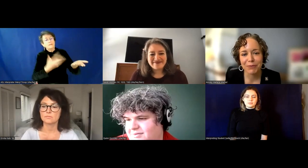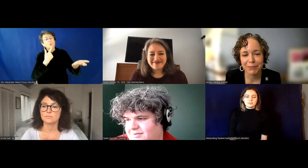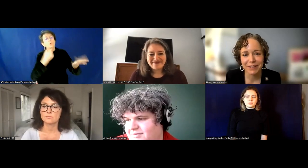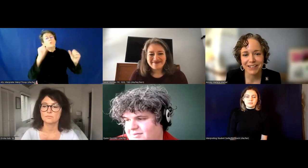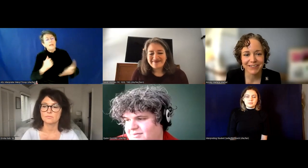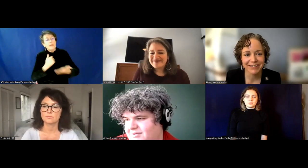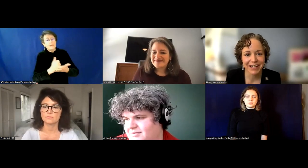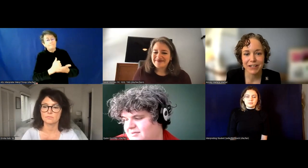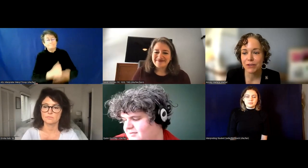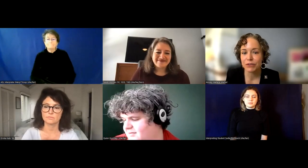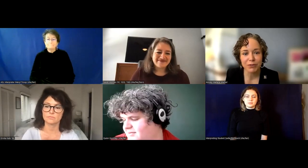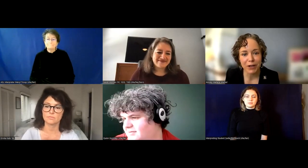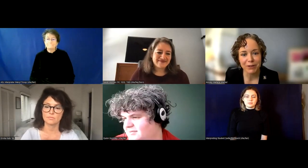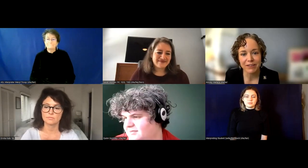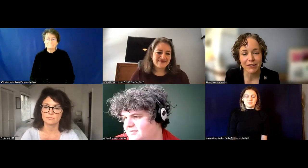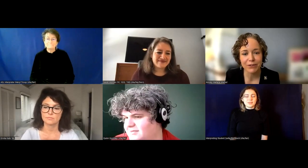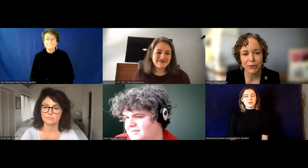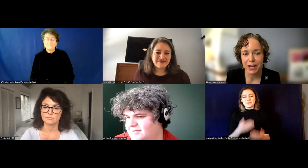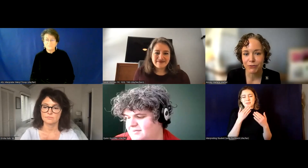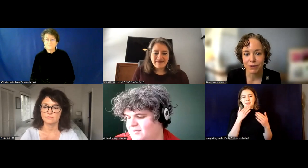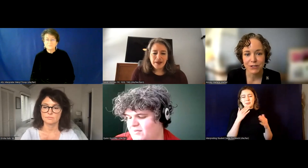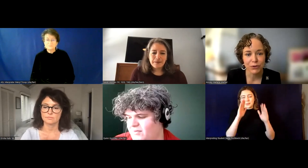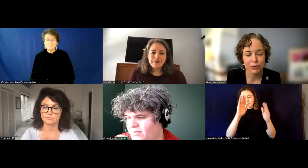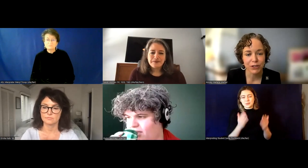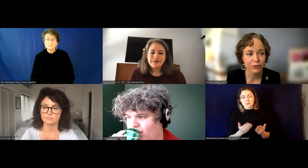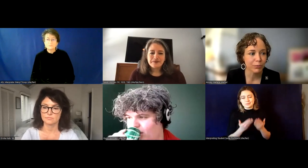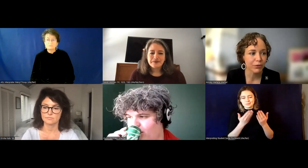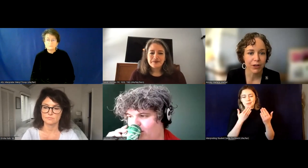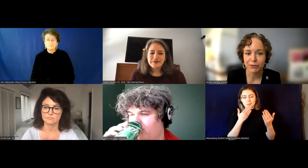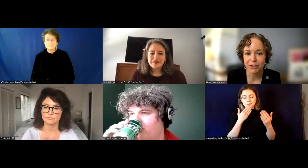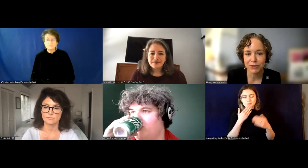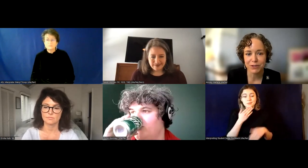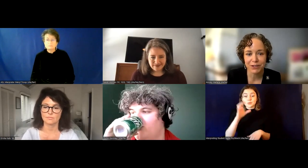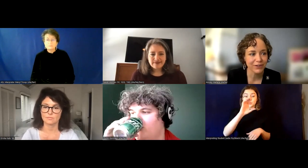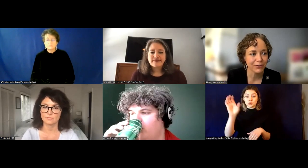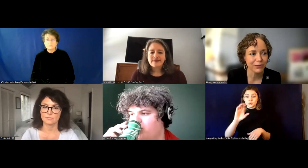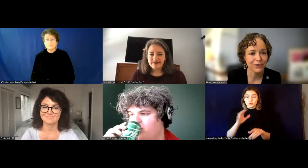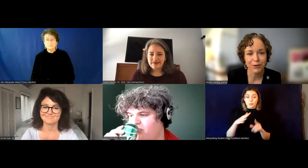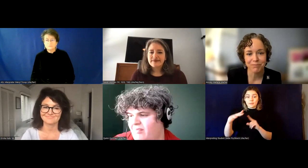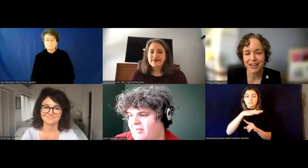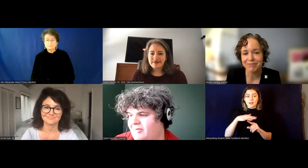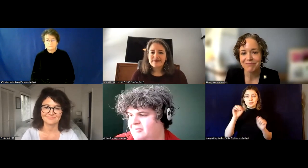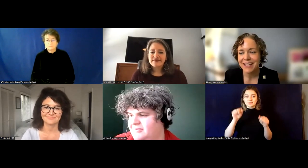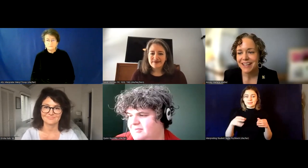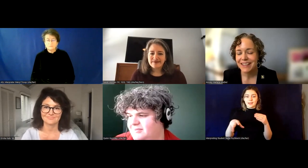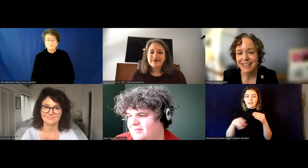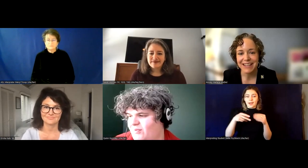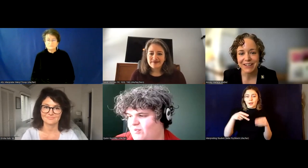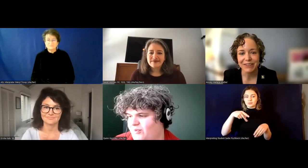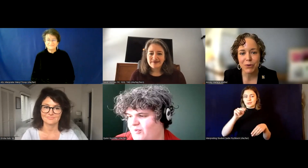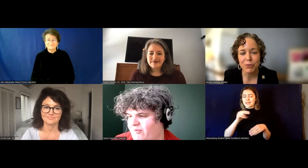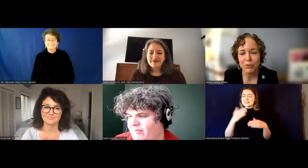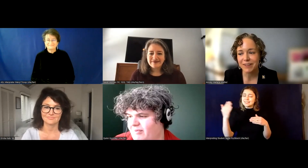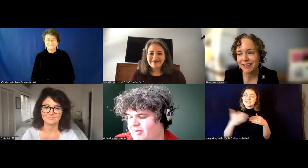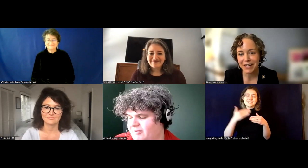Great recommendations. And in the Zoom environment, it's easier than ever to use your pronouns when introducing yourself. So, um, the,